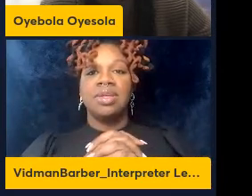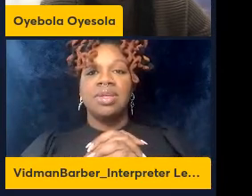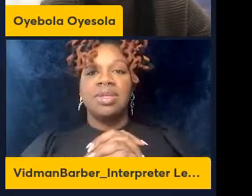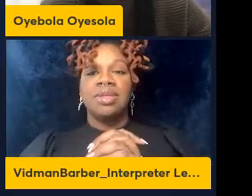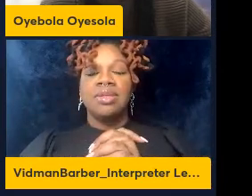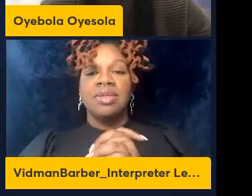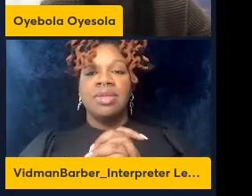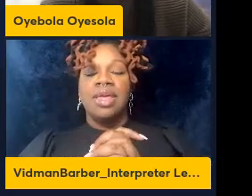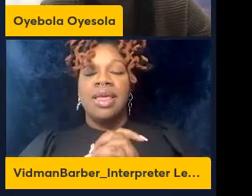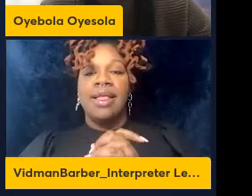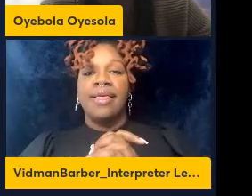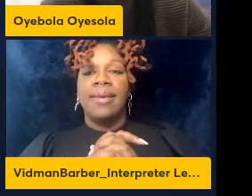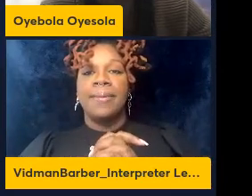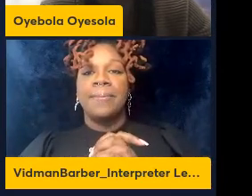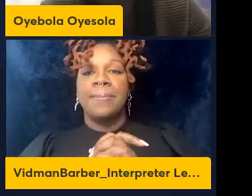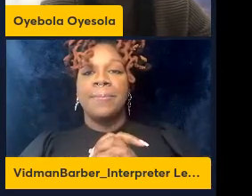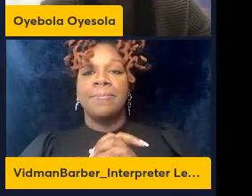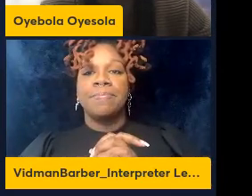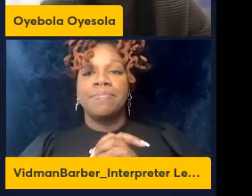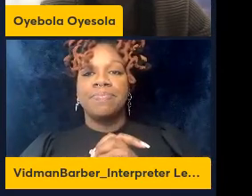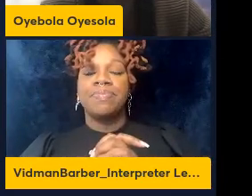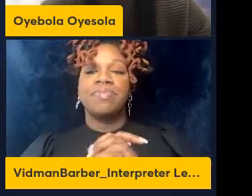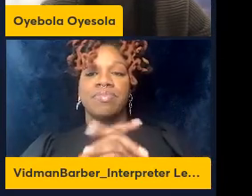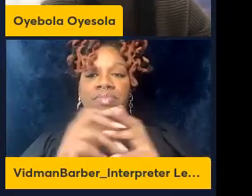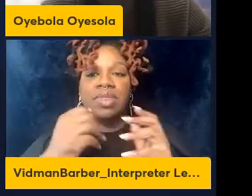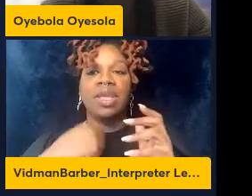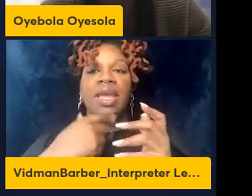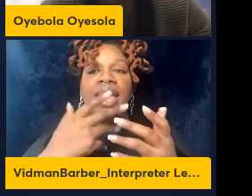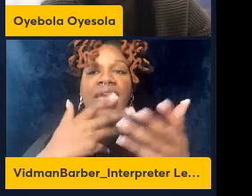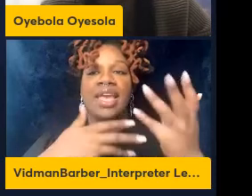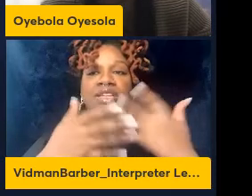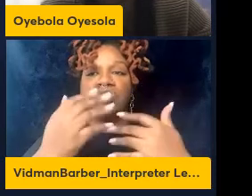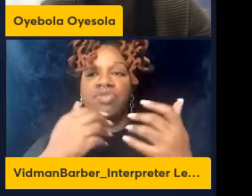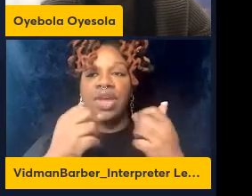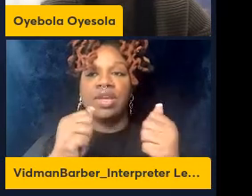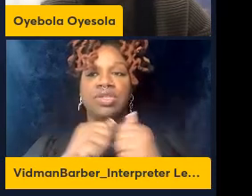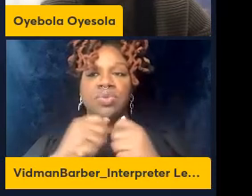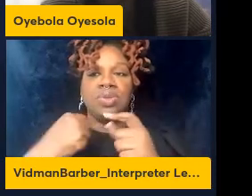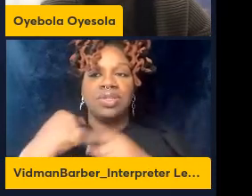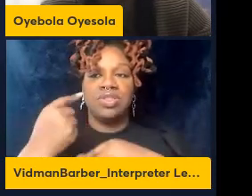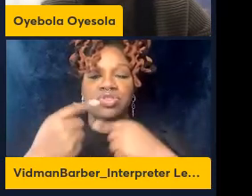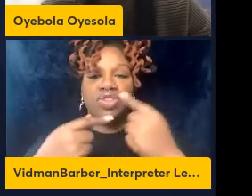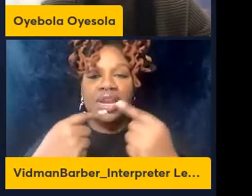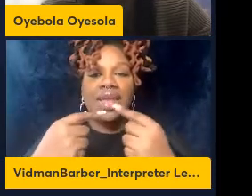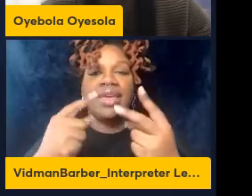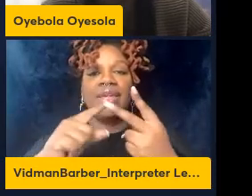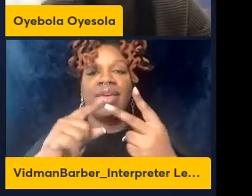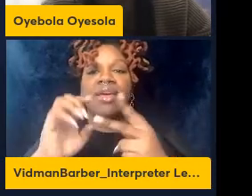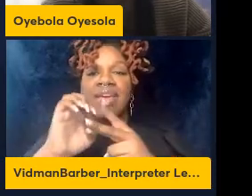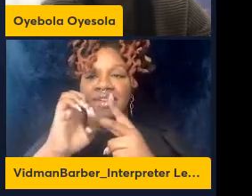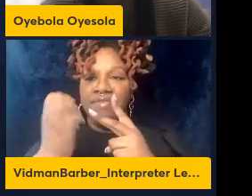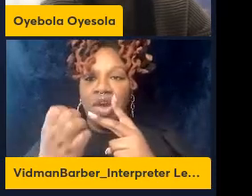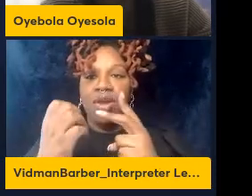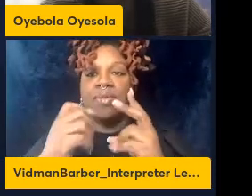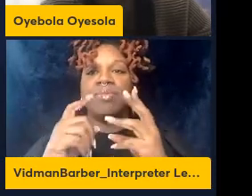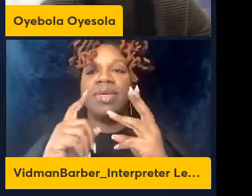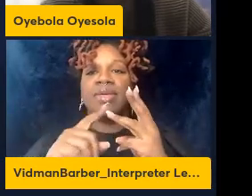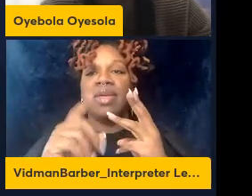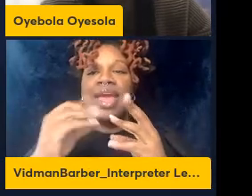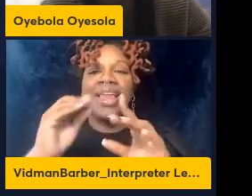here is that there were interactions between osgenetic factors and environments as well as exposure to